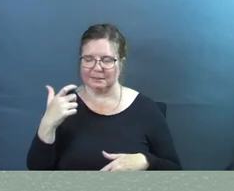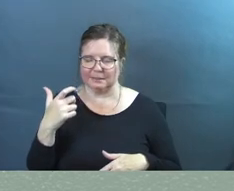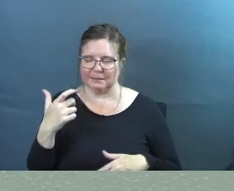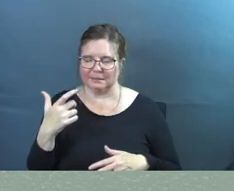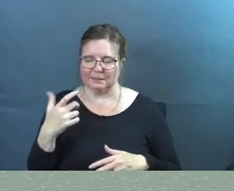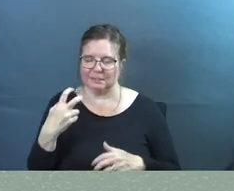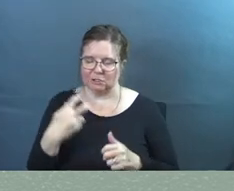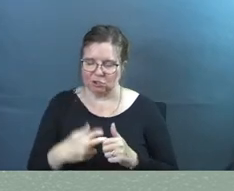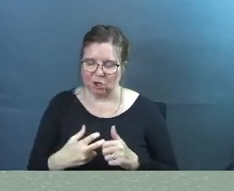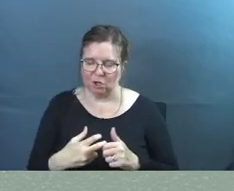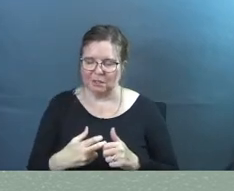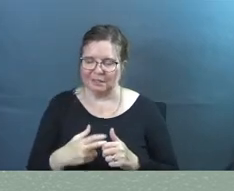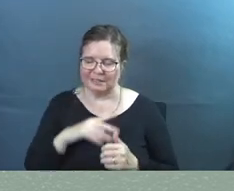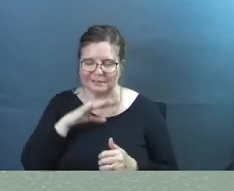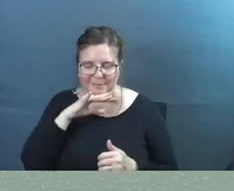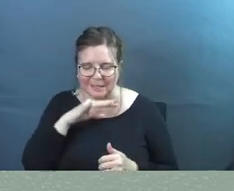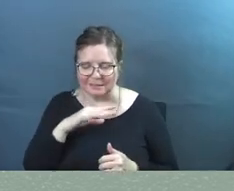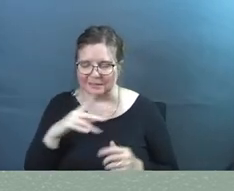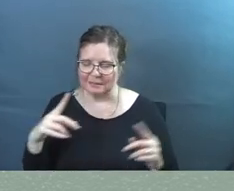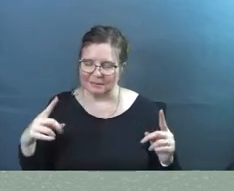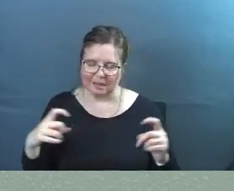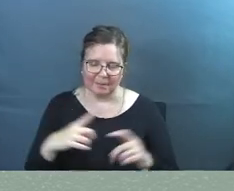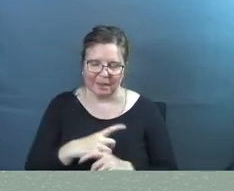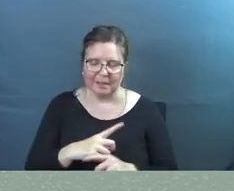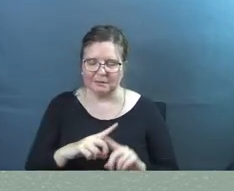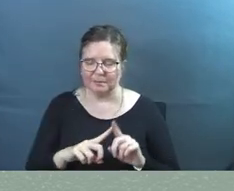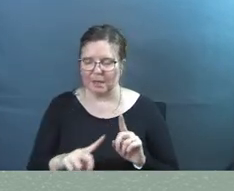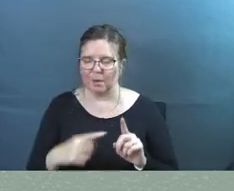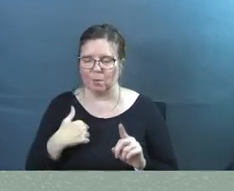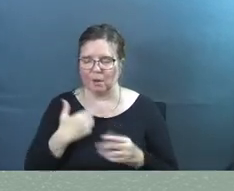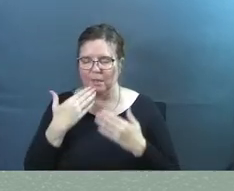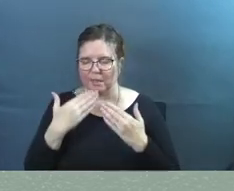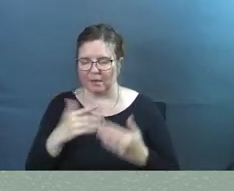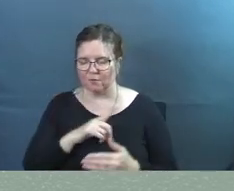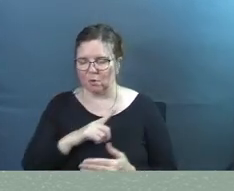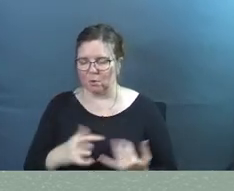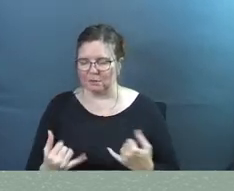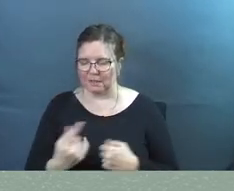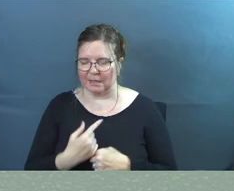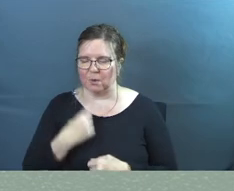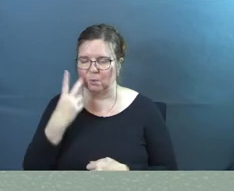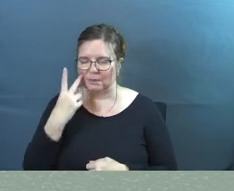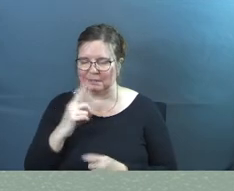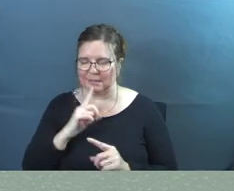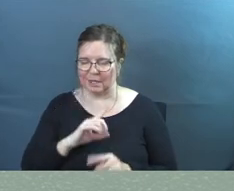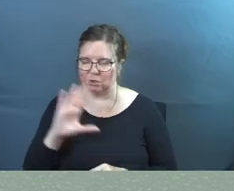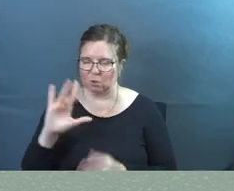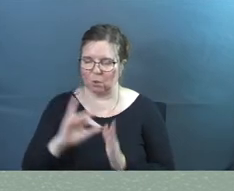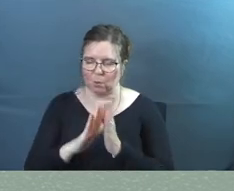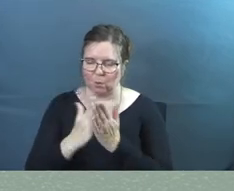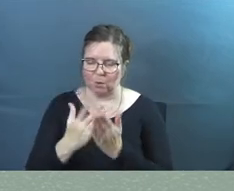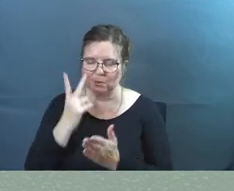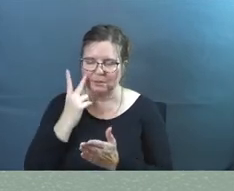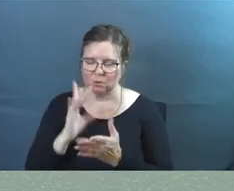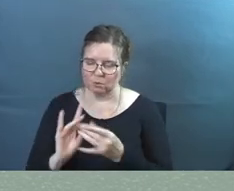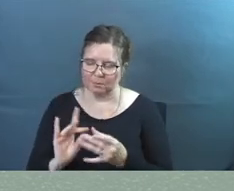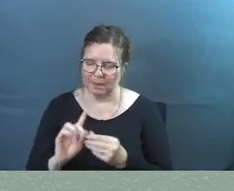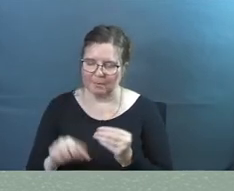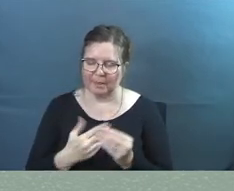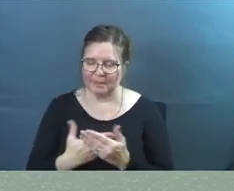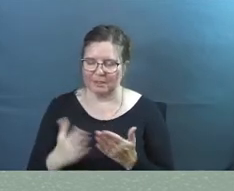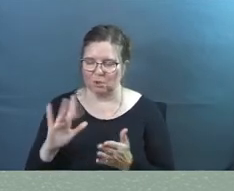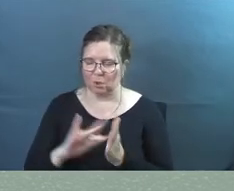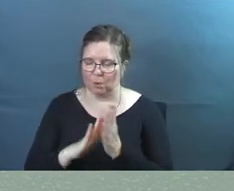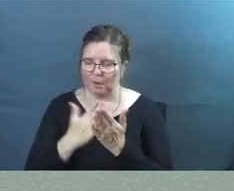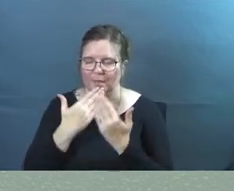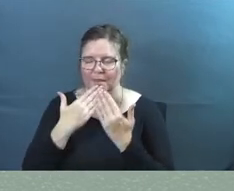it's hard it's messy God it's complex God but we're thankful Lord today that we see answers in your word and we see you speaking about these